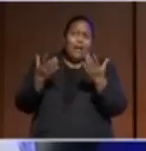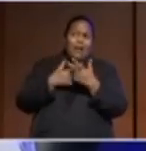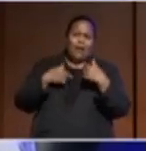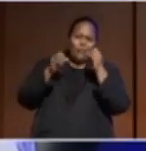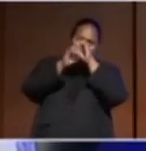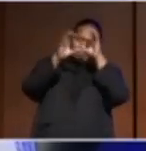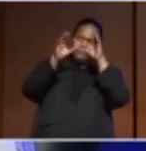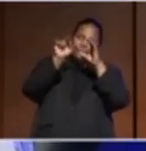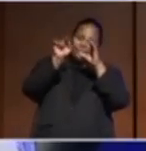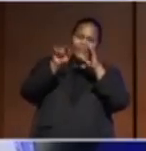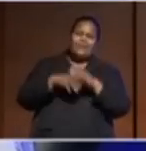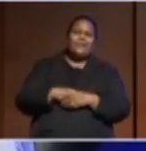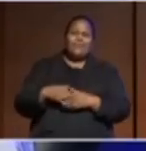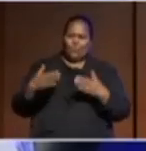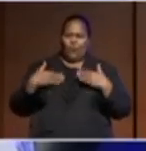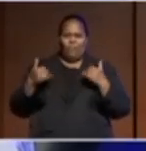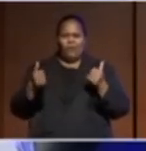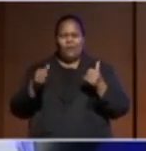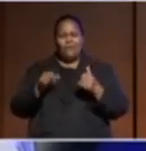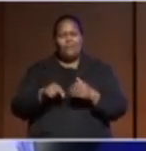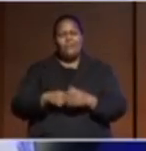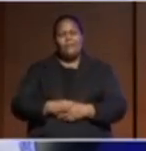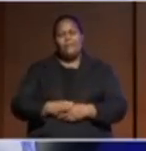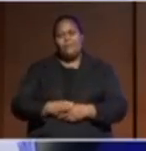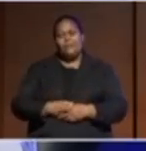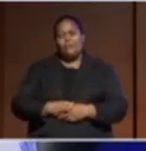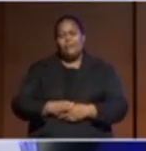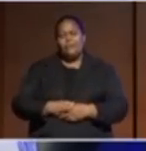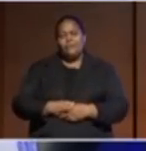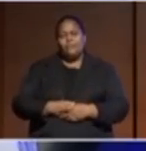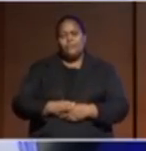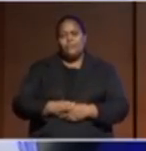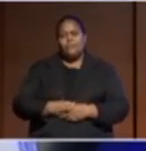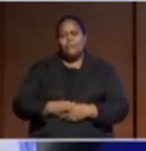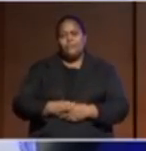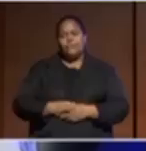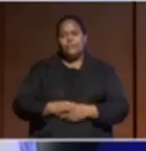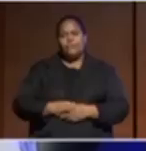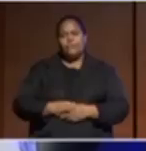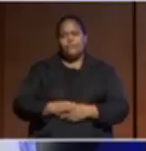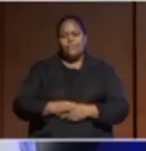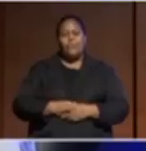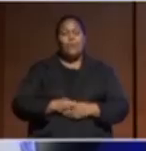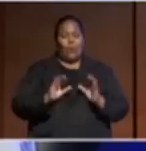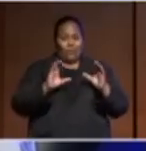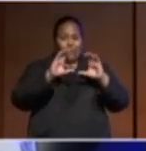and the welfare of those, you know, that we live with. So,